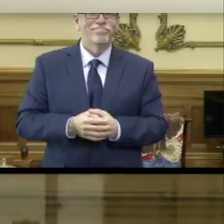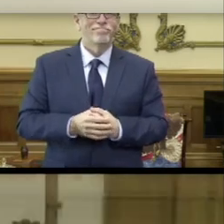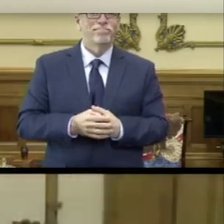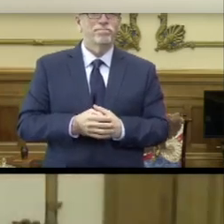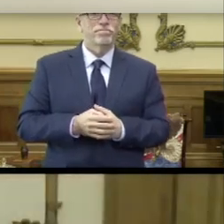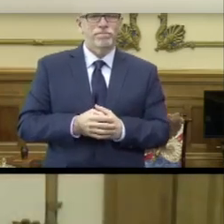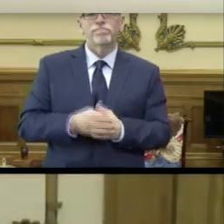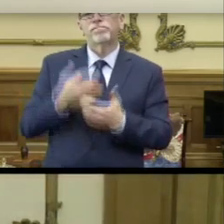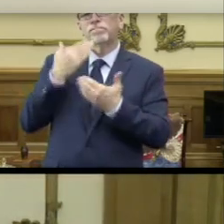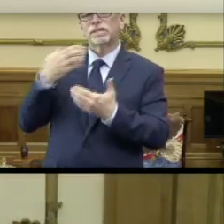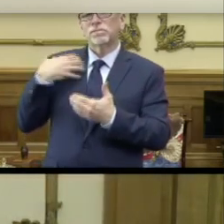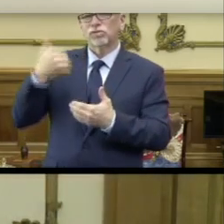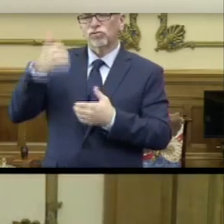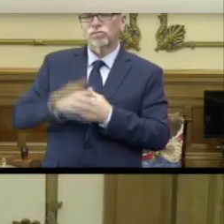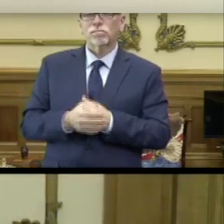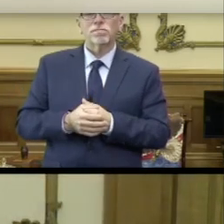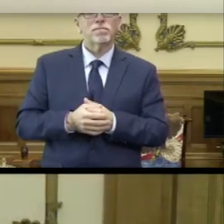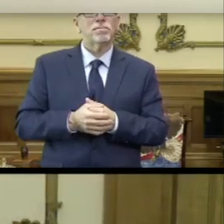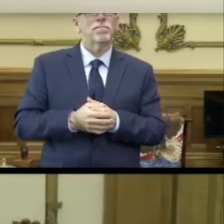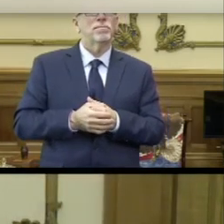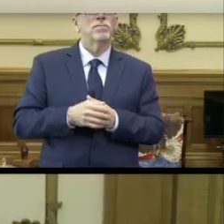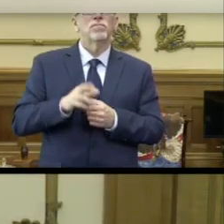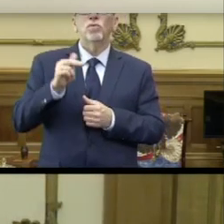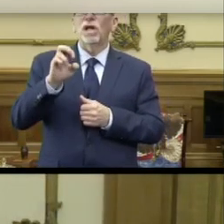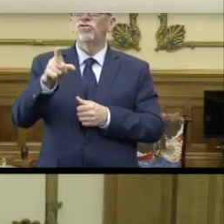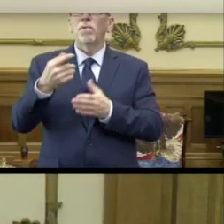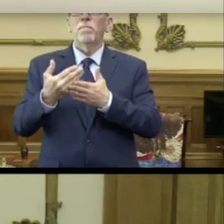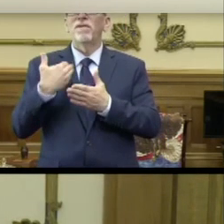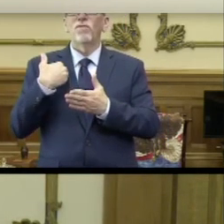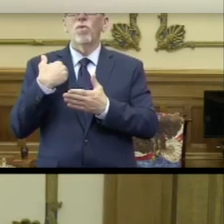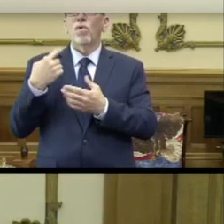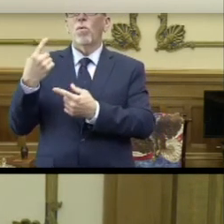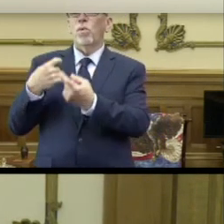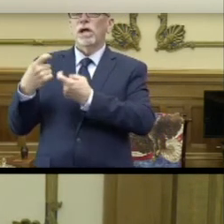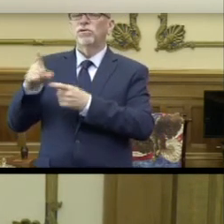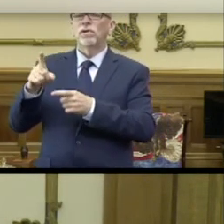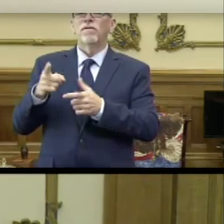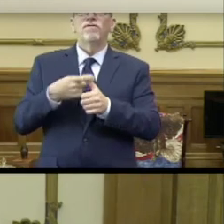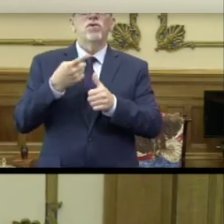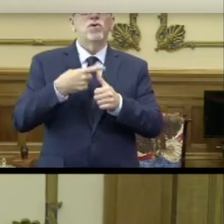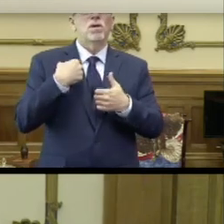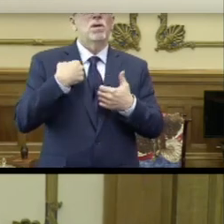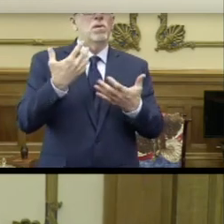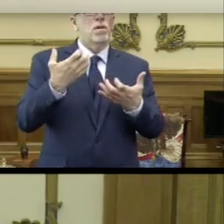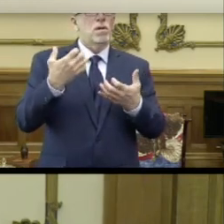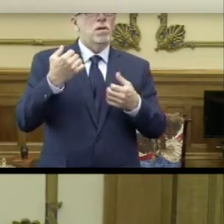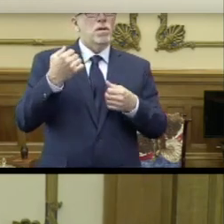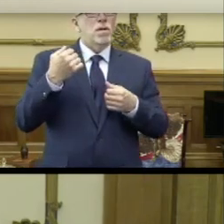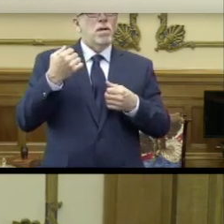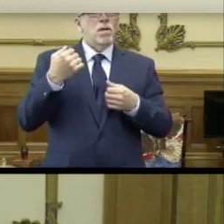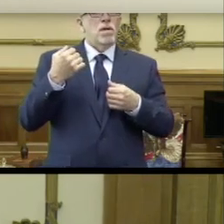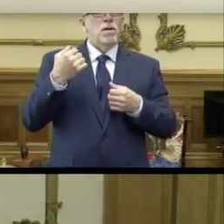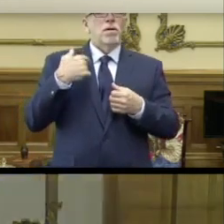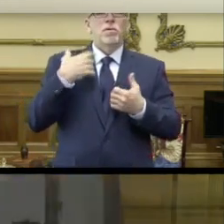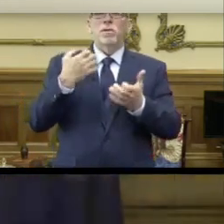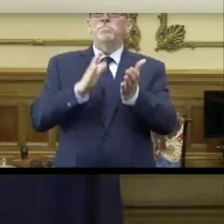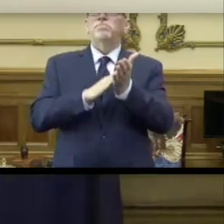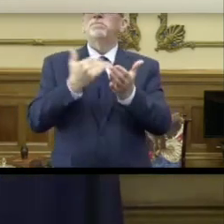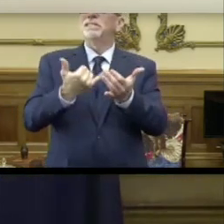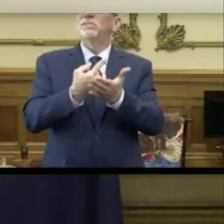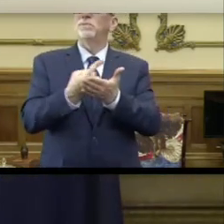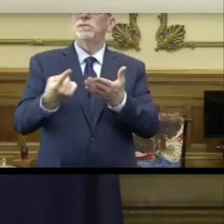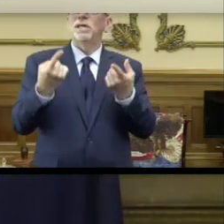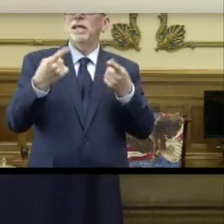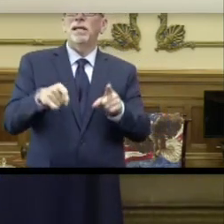Thank you, Commissioner. Rachel, before we get to Q&A, let me just put a shout out. This week